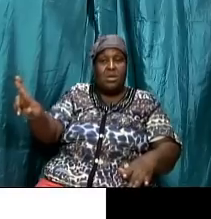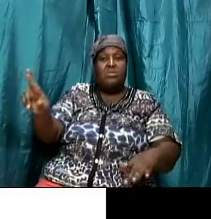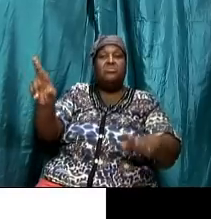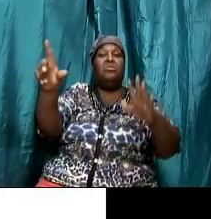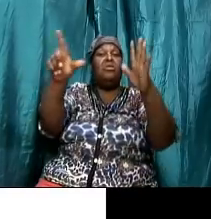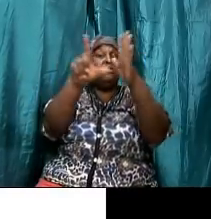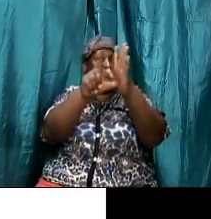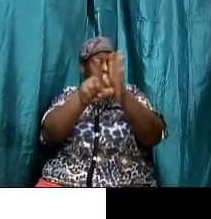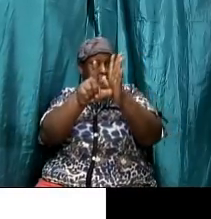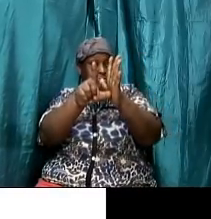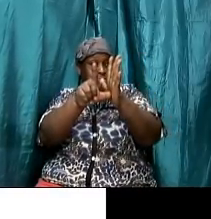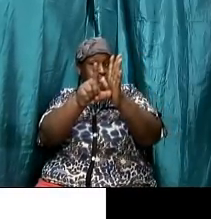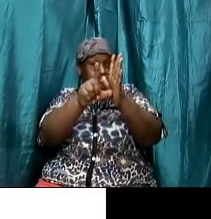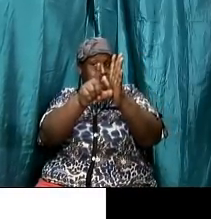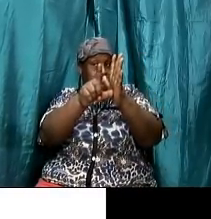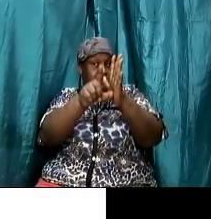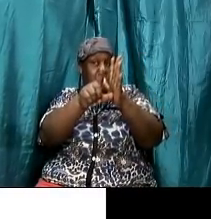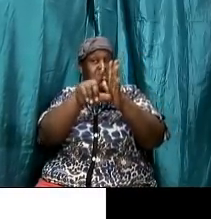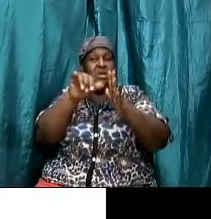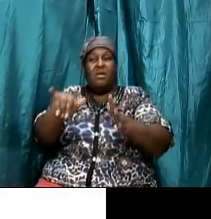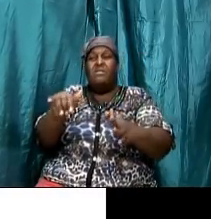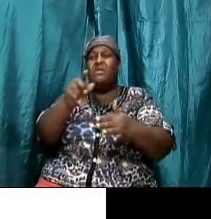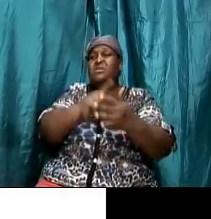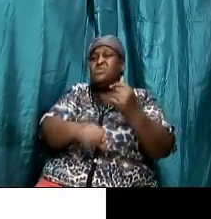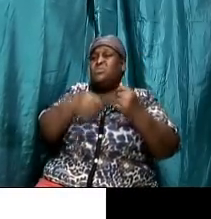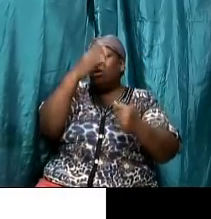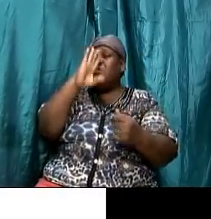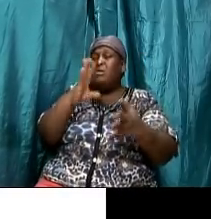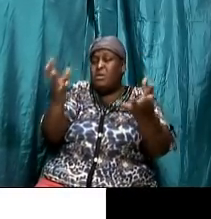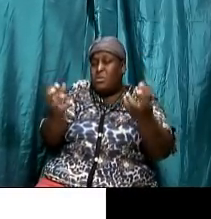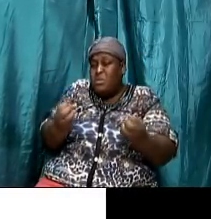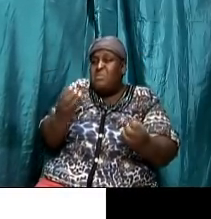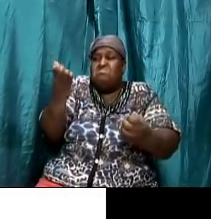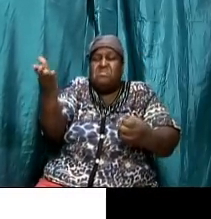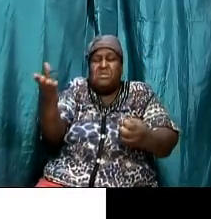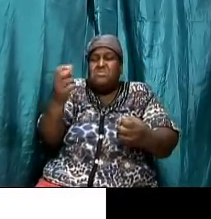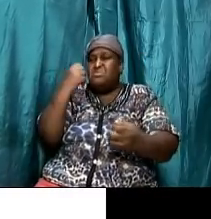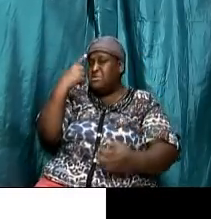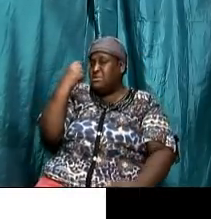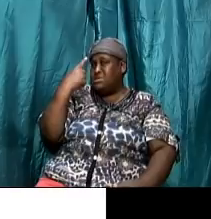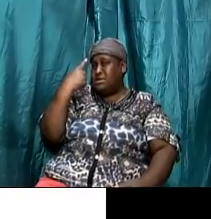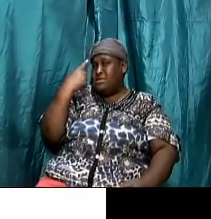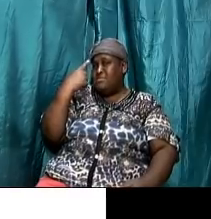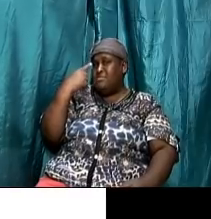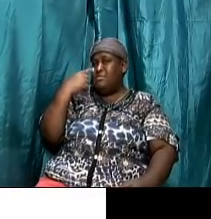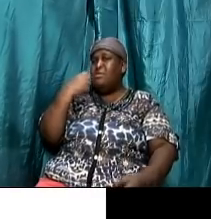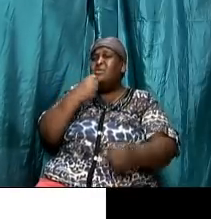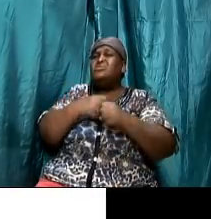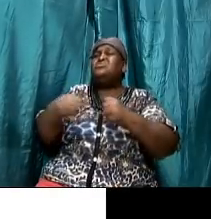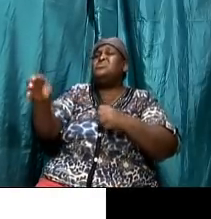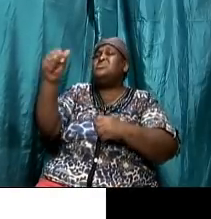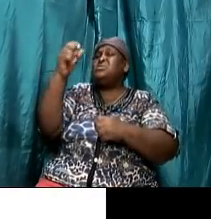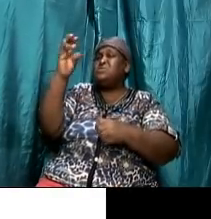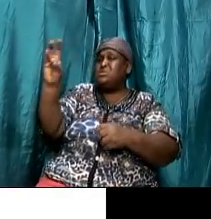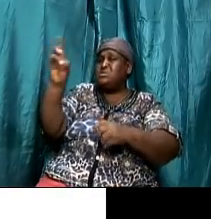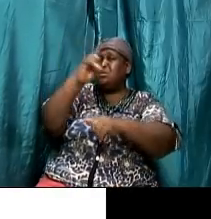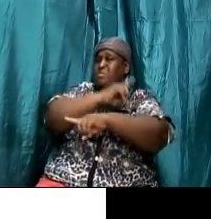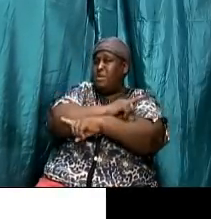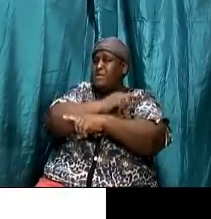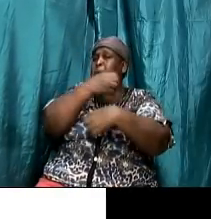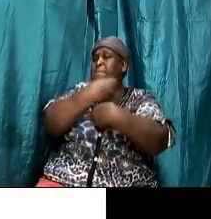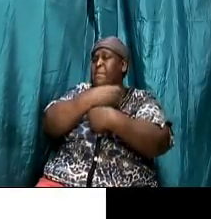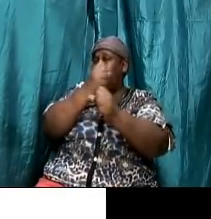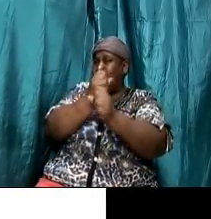and that's what god wanted them to understand so the sabbath was made and and this is very